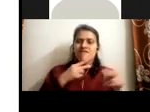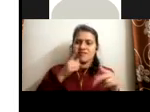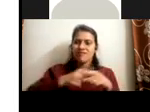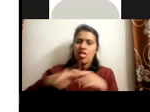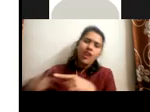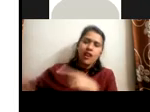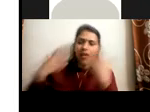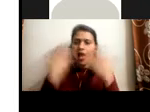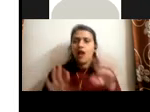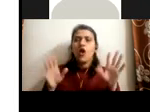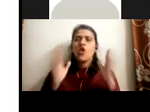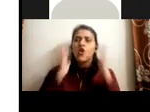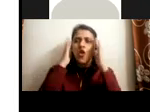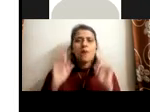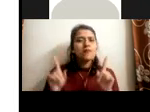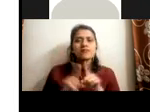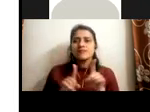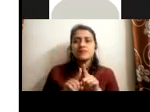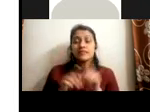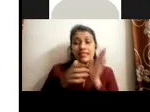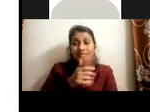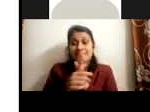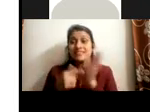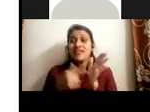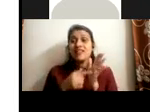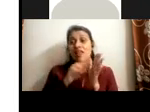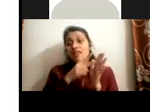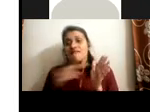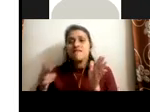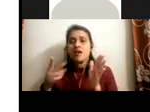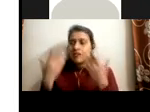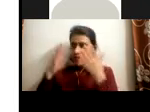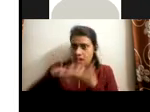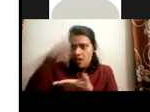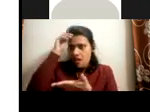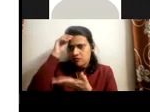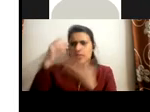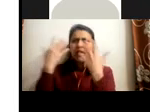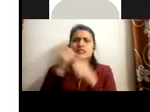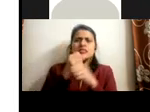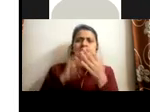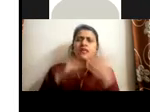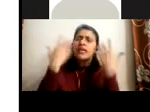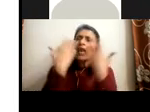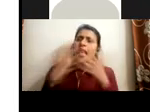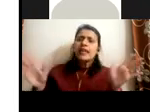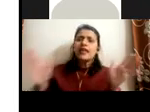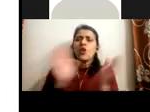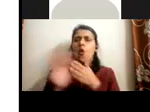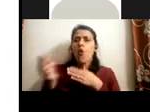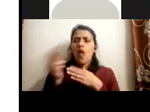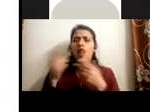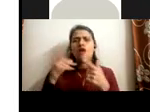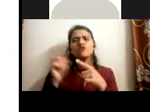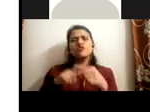um, skill, and I can use it for any, any, any, any, any of the products make sense.